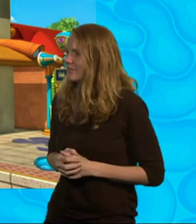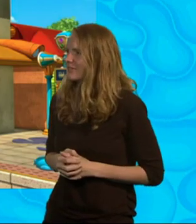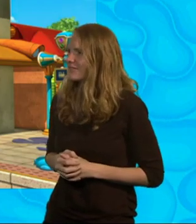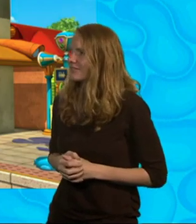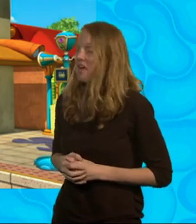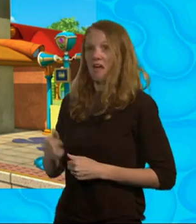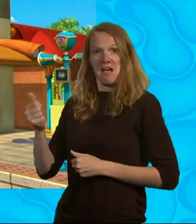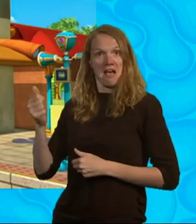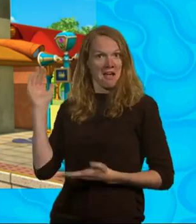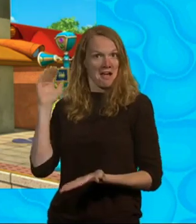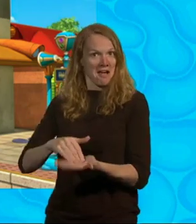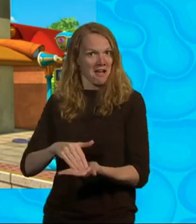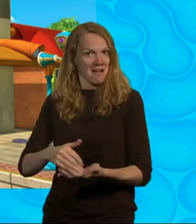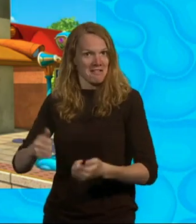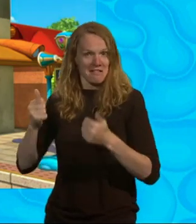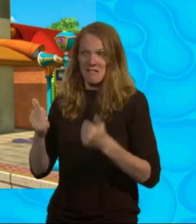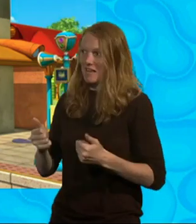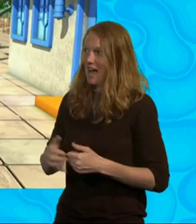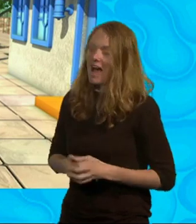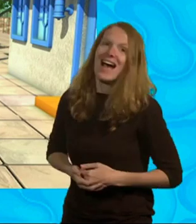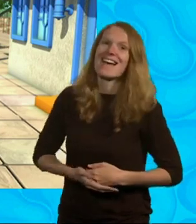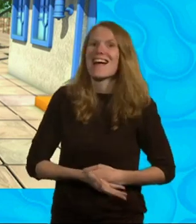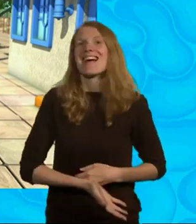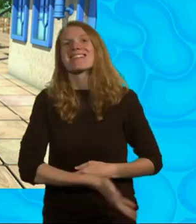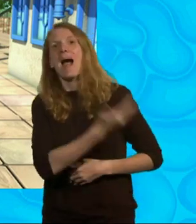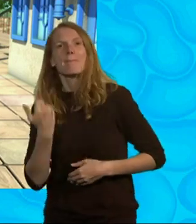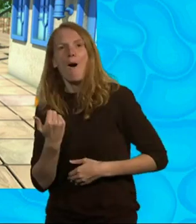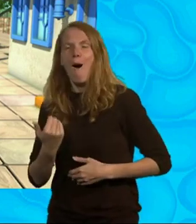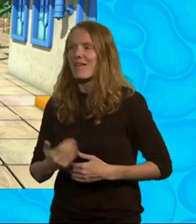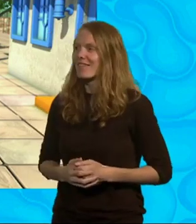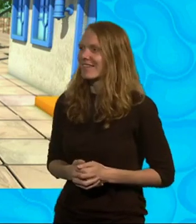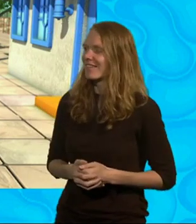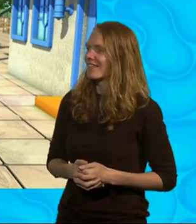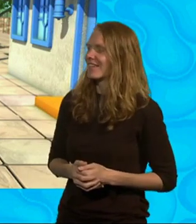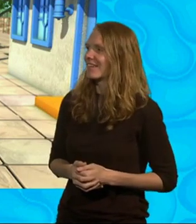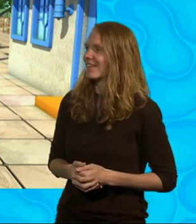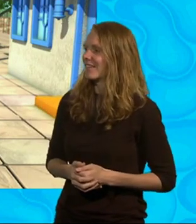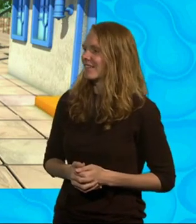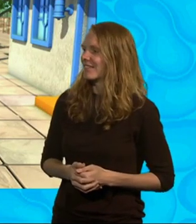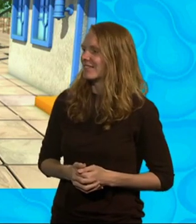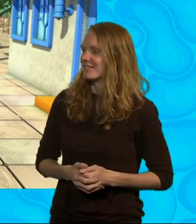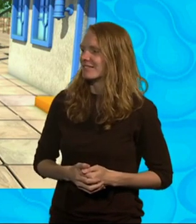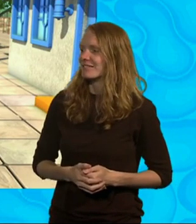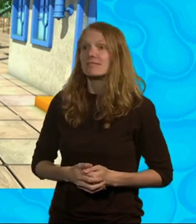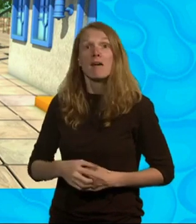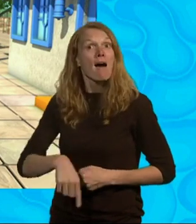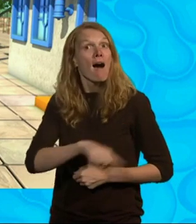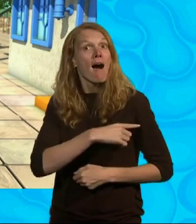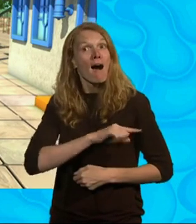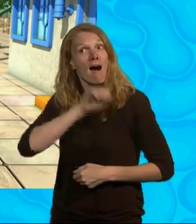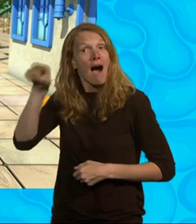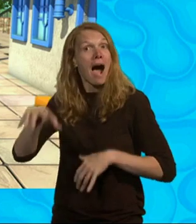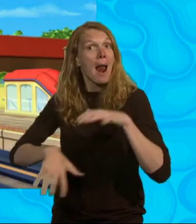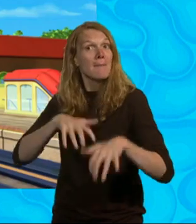Good one, Brewster. Perfect timing. All aboard! Any more passengers for the Safari